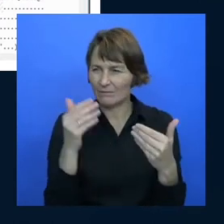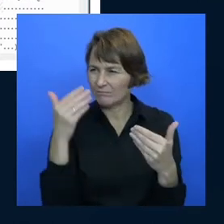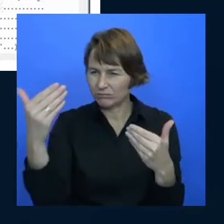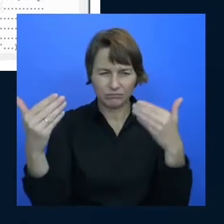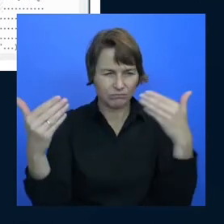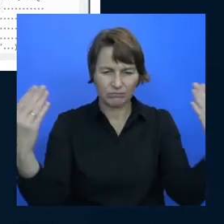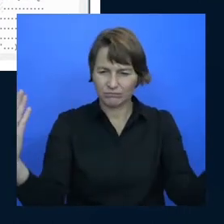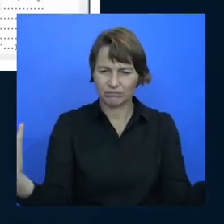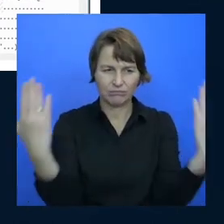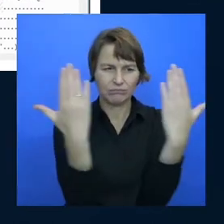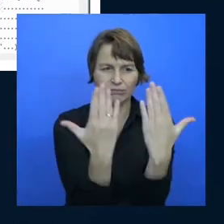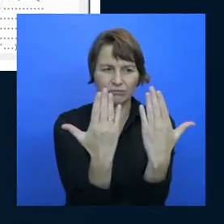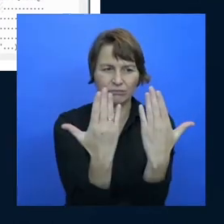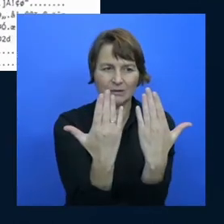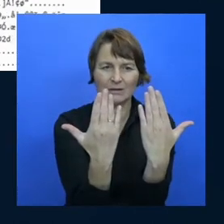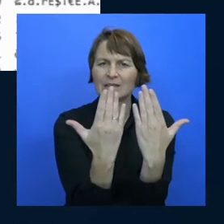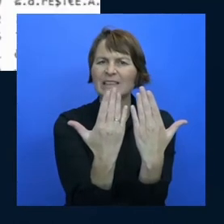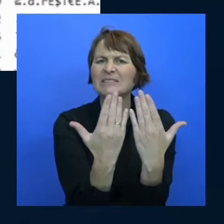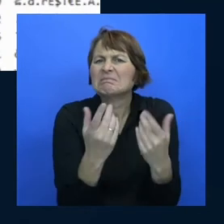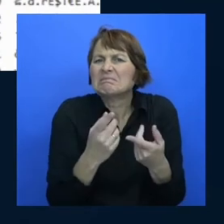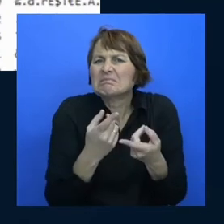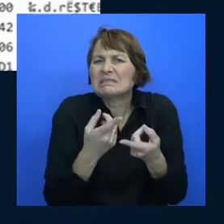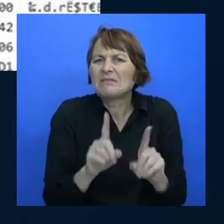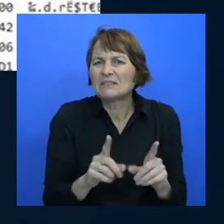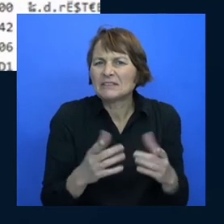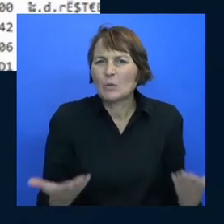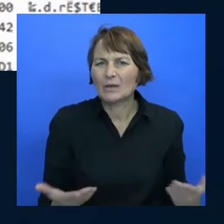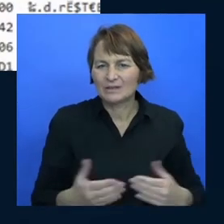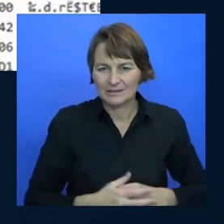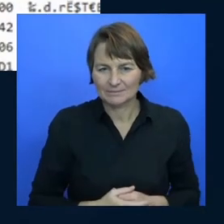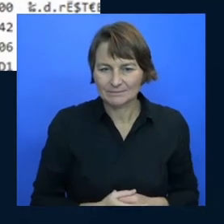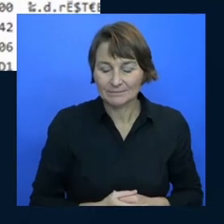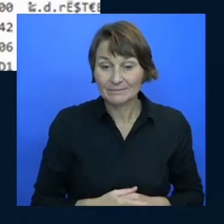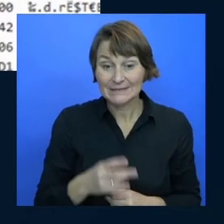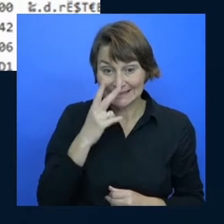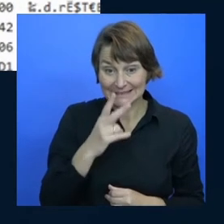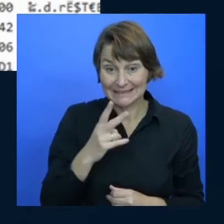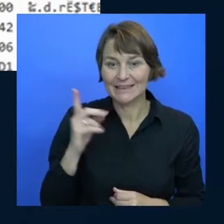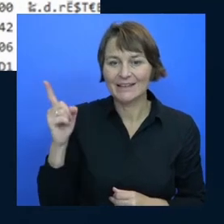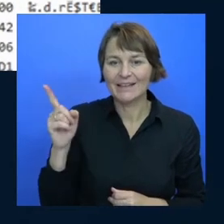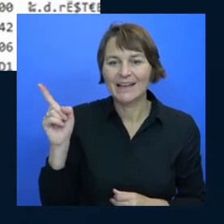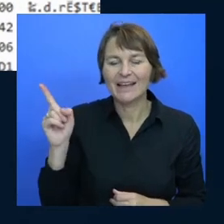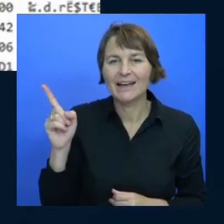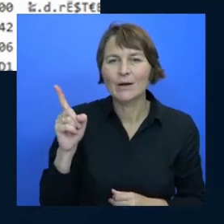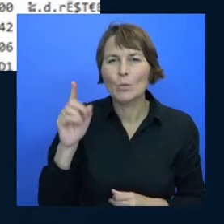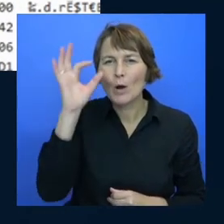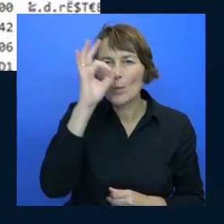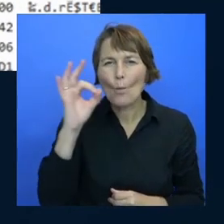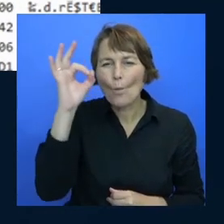and you can see there's a there's a hole here and there's a hole there